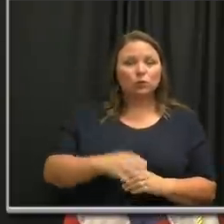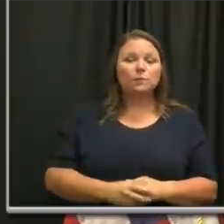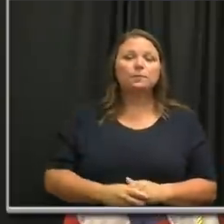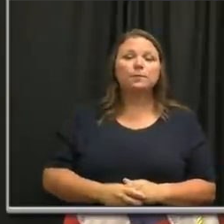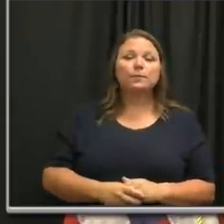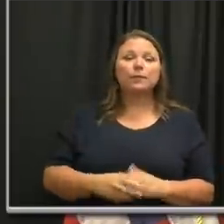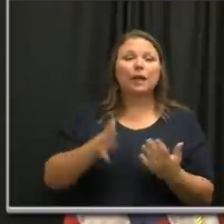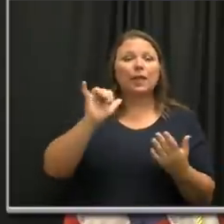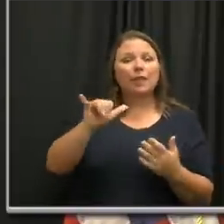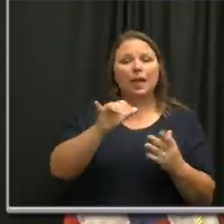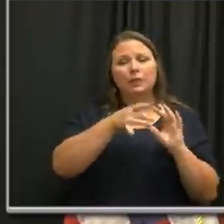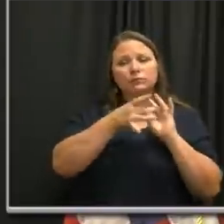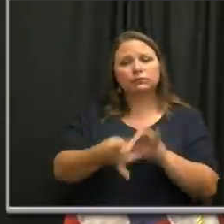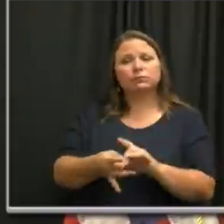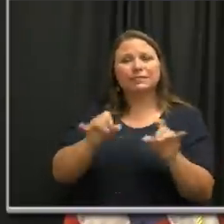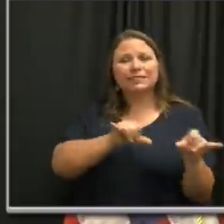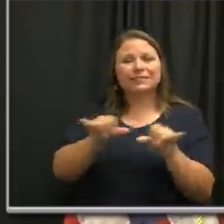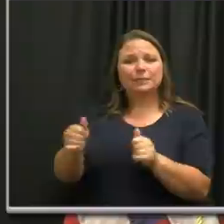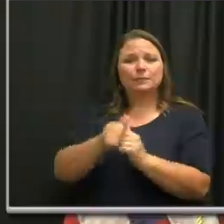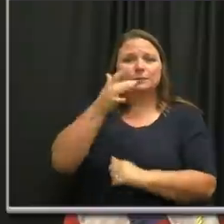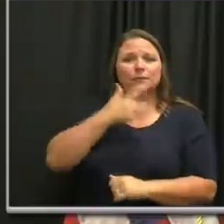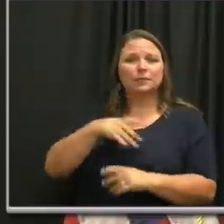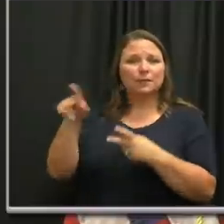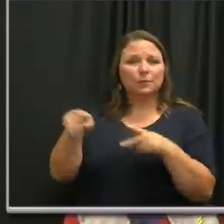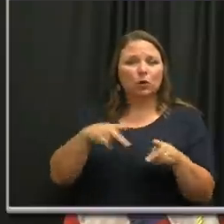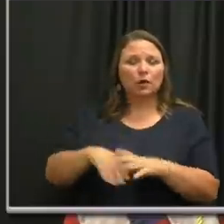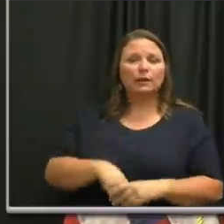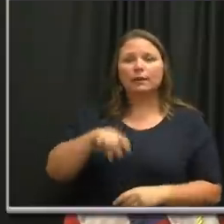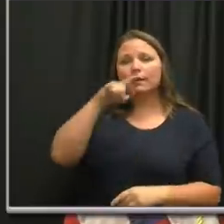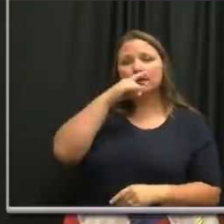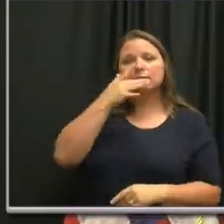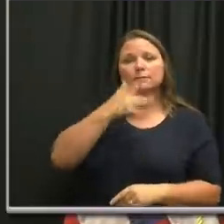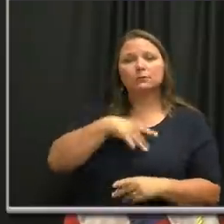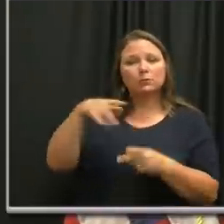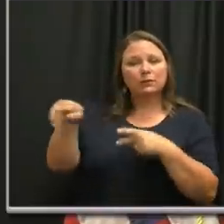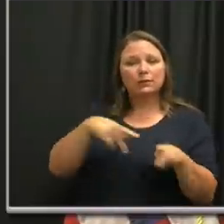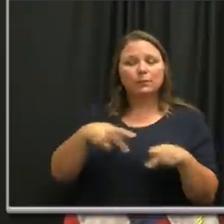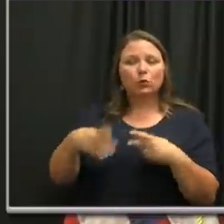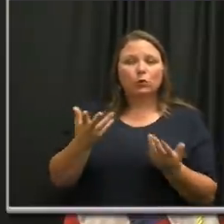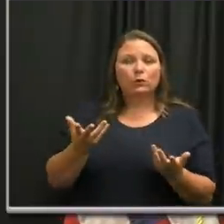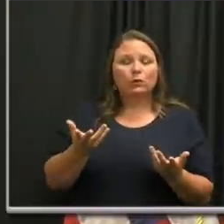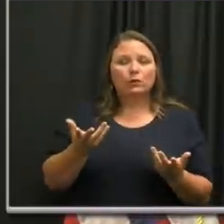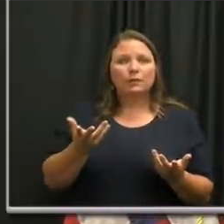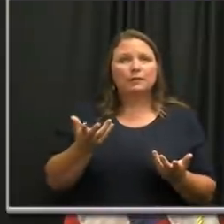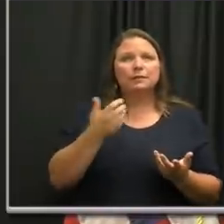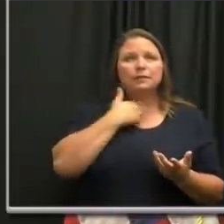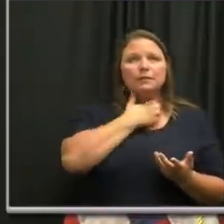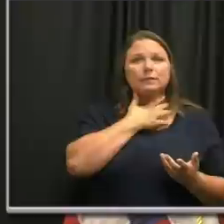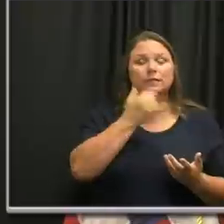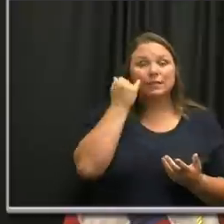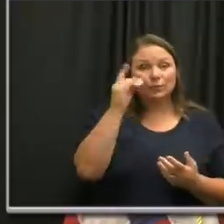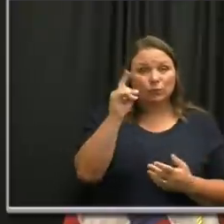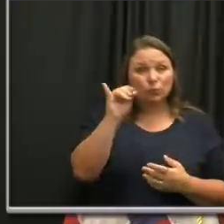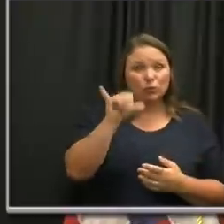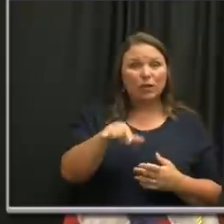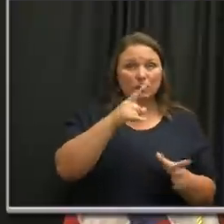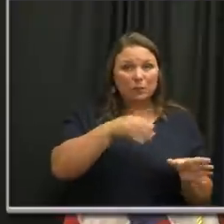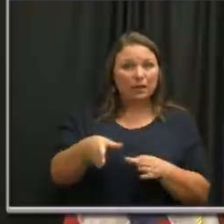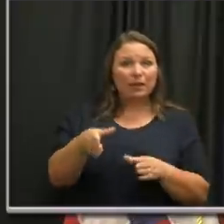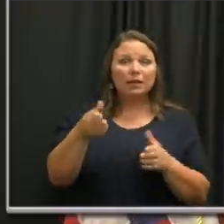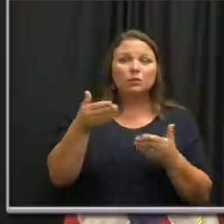said that goes to birthday parties, right? So, um, you know, kids, birthday parties, um, if, if you're going to do it, um,